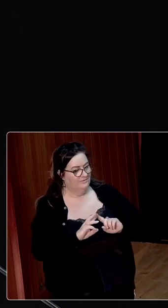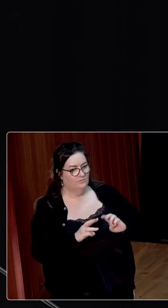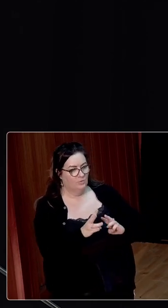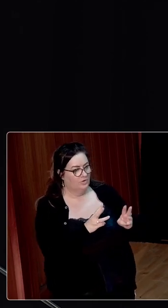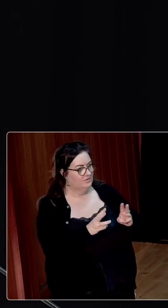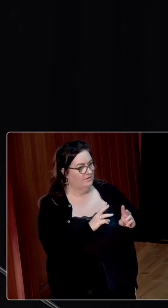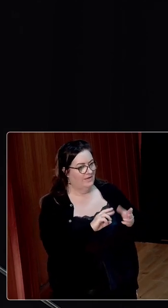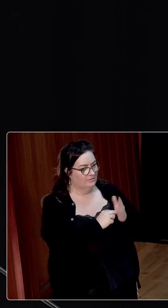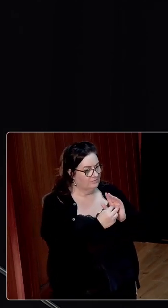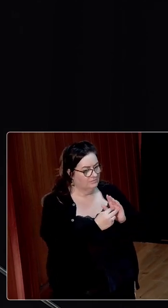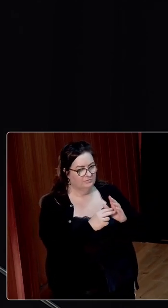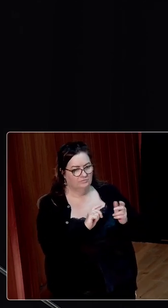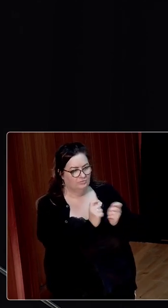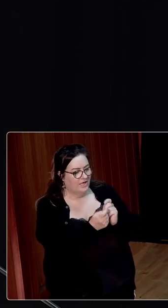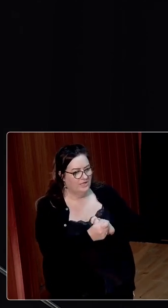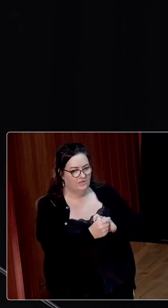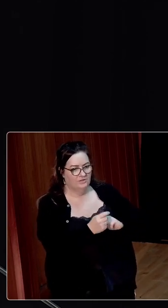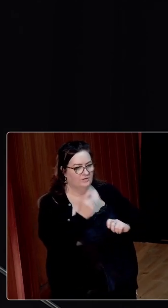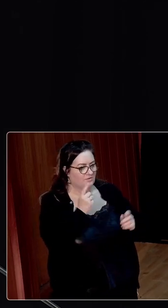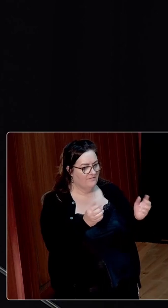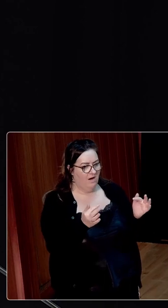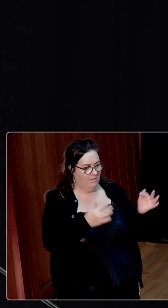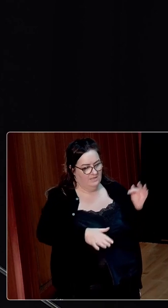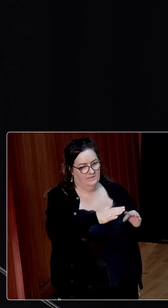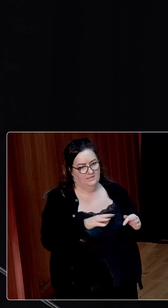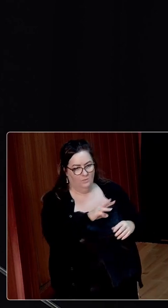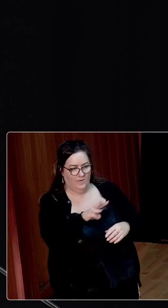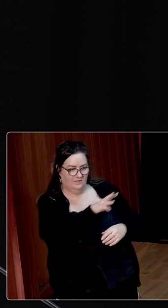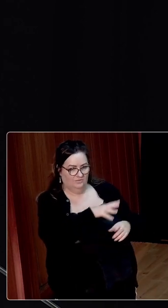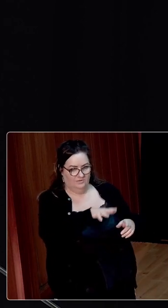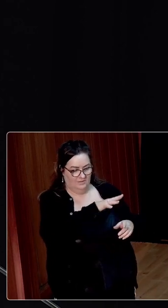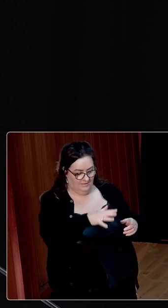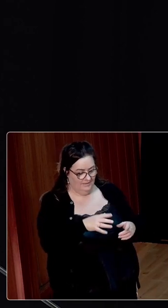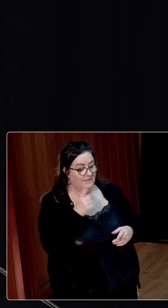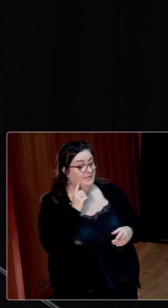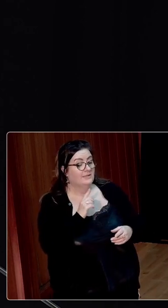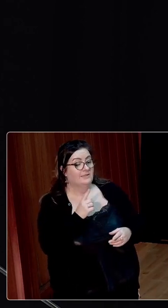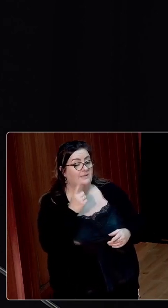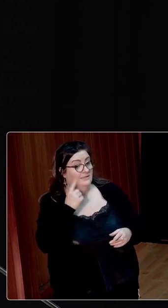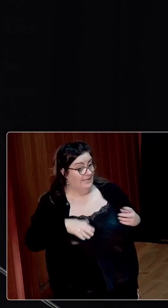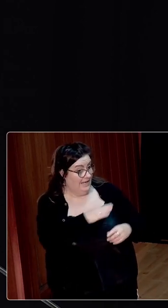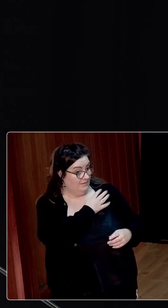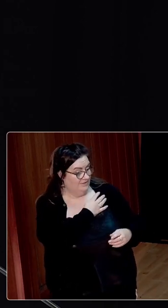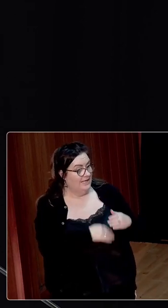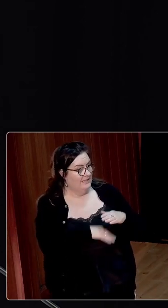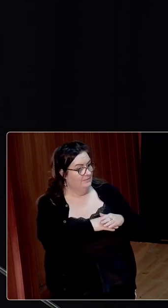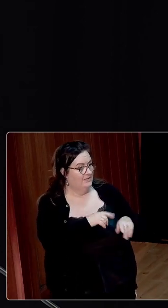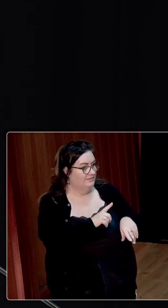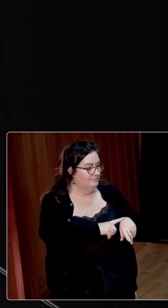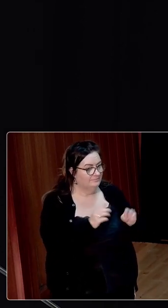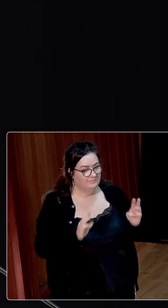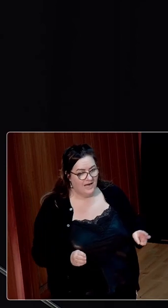board in rearranging farm holdings in the western region. In general, the Land Commission was given only limited powers and limited